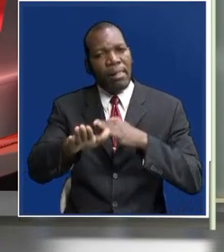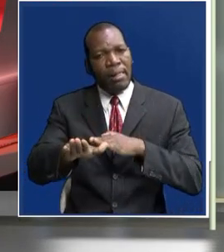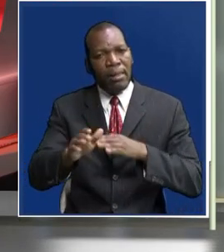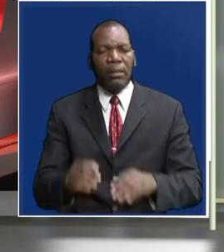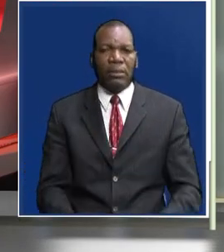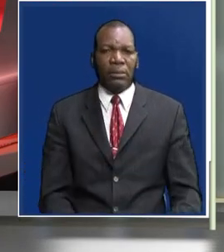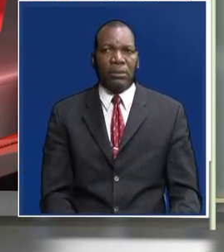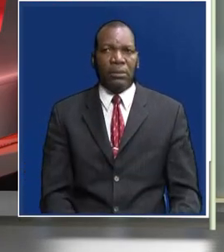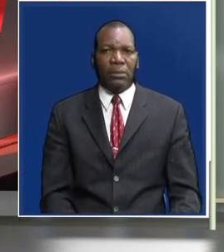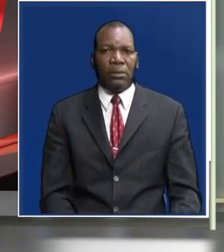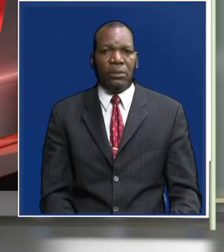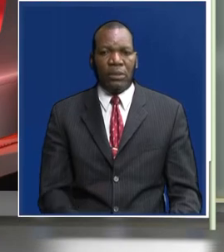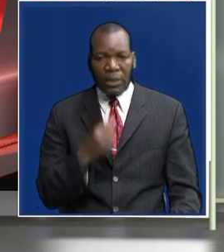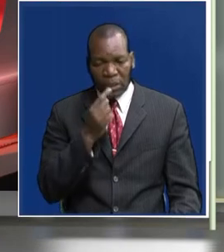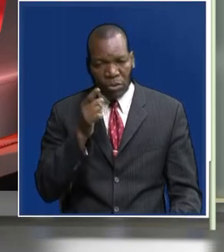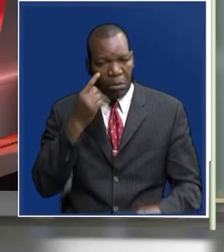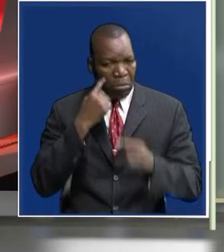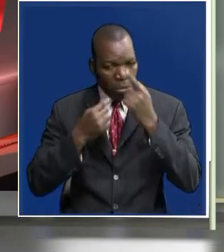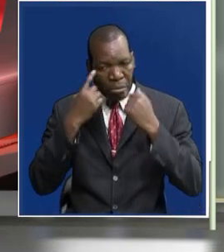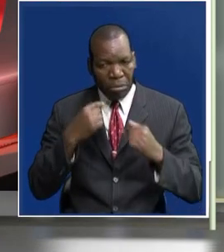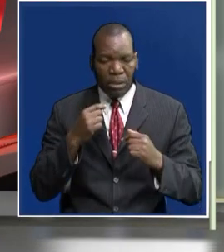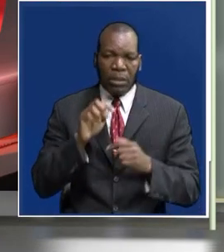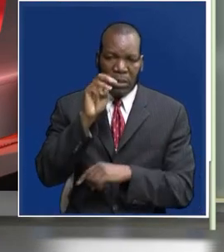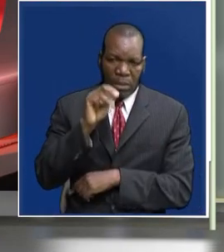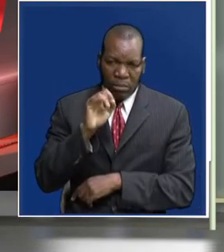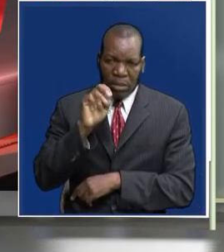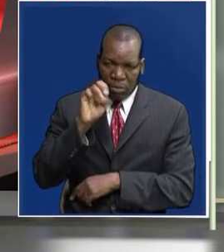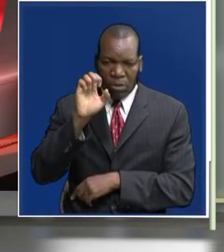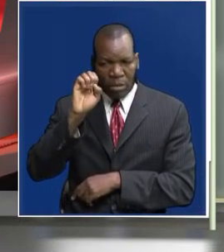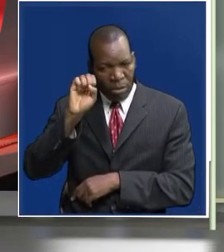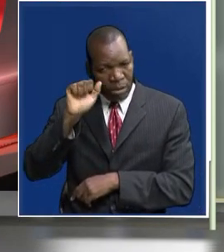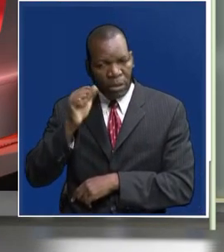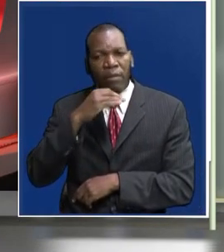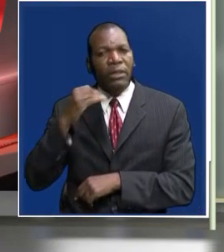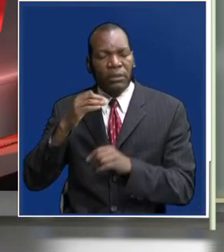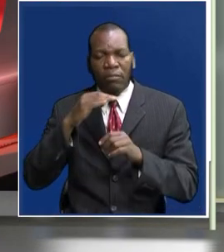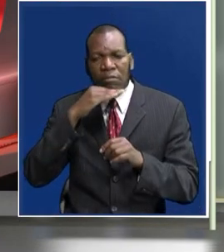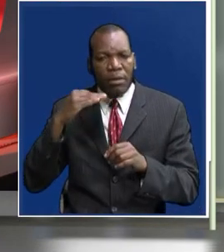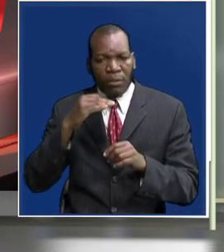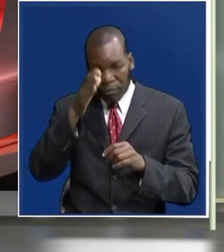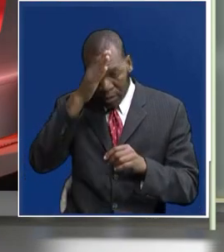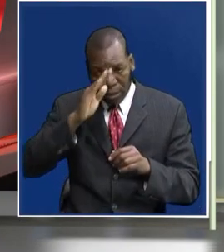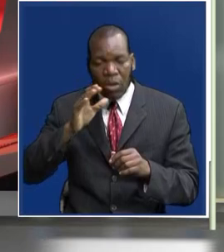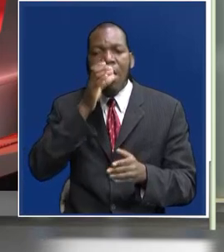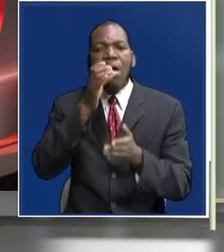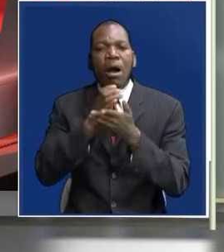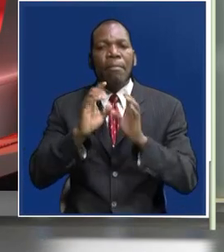News in Losaka. Mr. Wina says the funeral is being held at his father's farm in Mimosa area in Chilanga District.